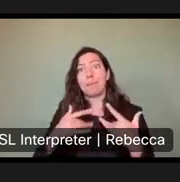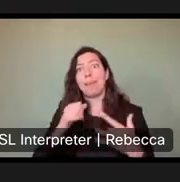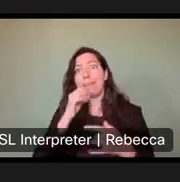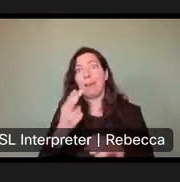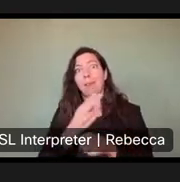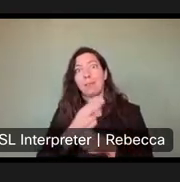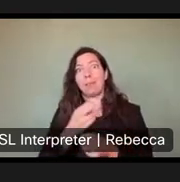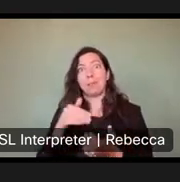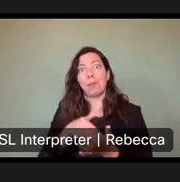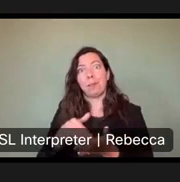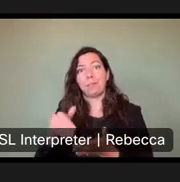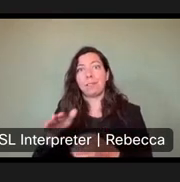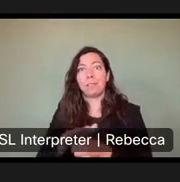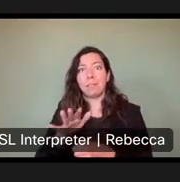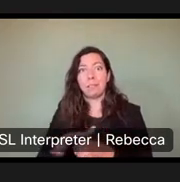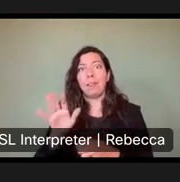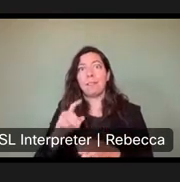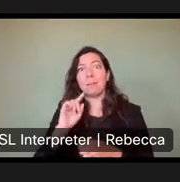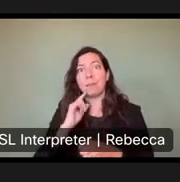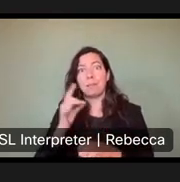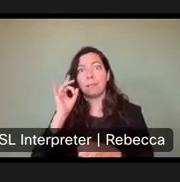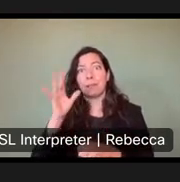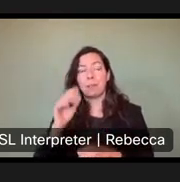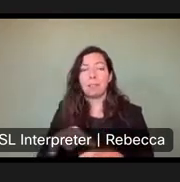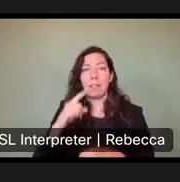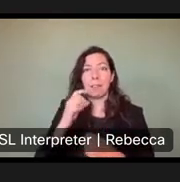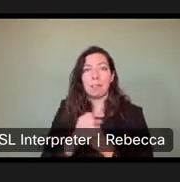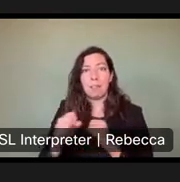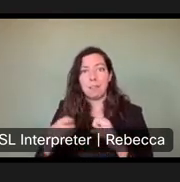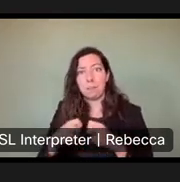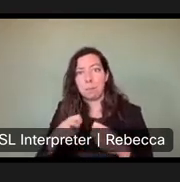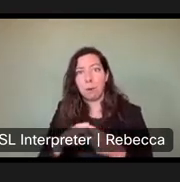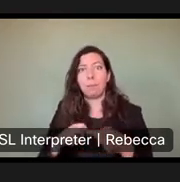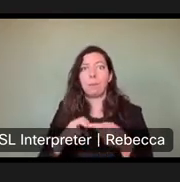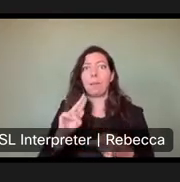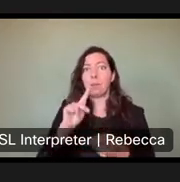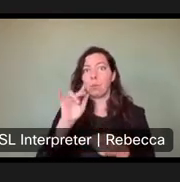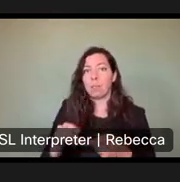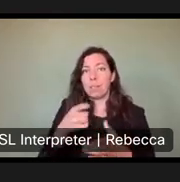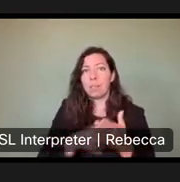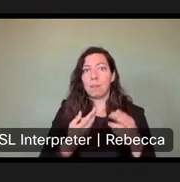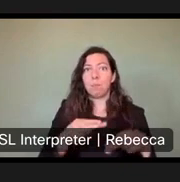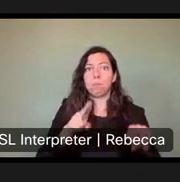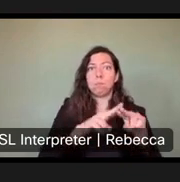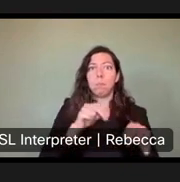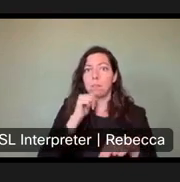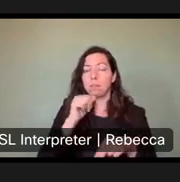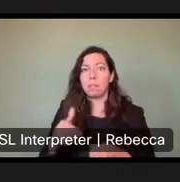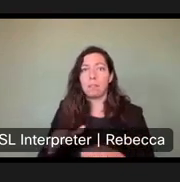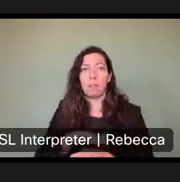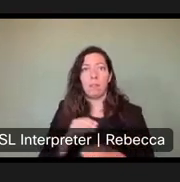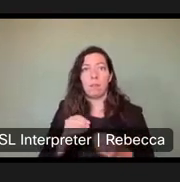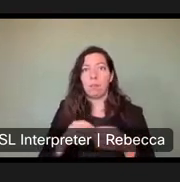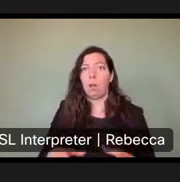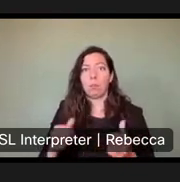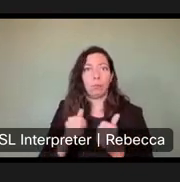repercussions. Seriously, this is a terrible idea and the total utility fee increase. Doesn't even cover the loss from the